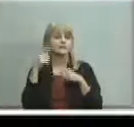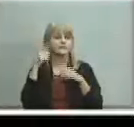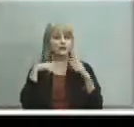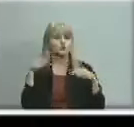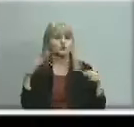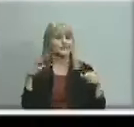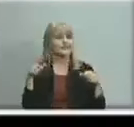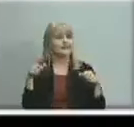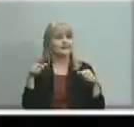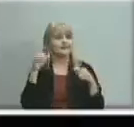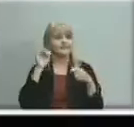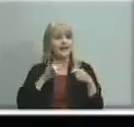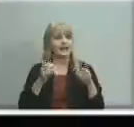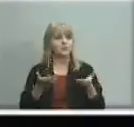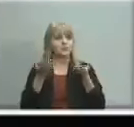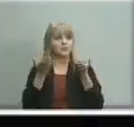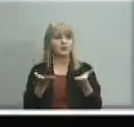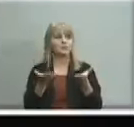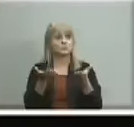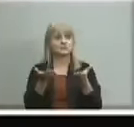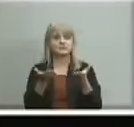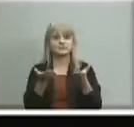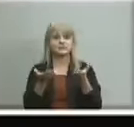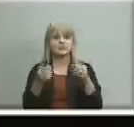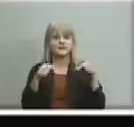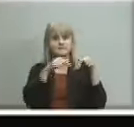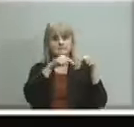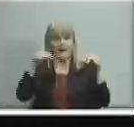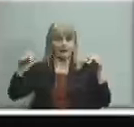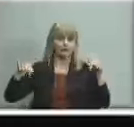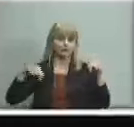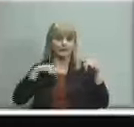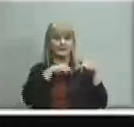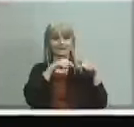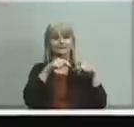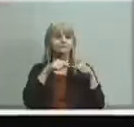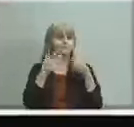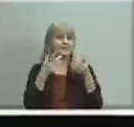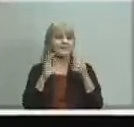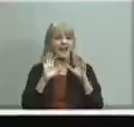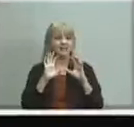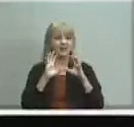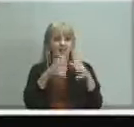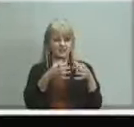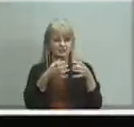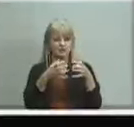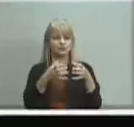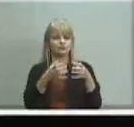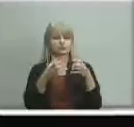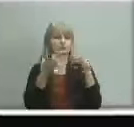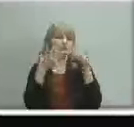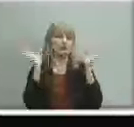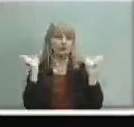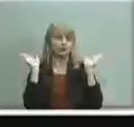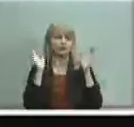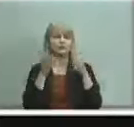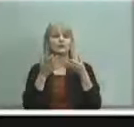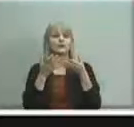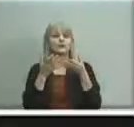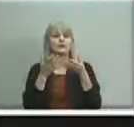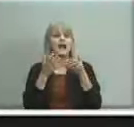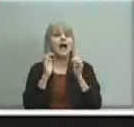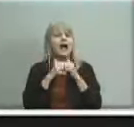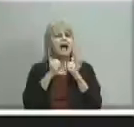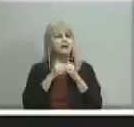this proposed boundary and this cluster in general and so just to remind everybody um how we define